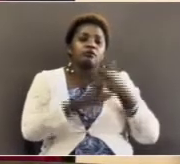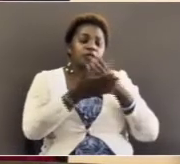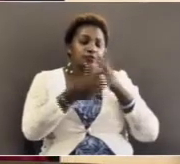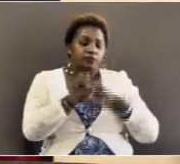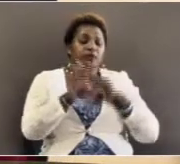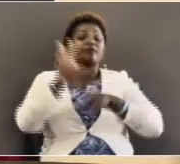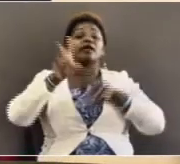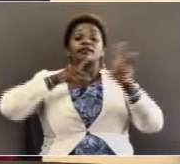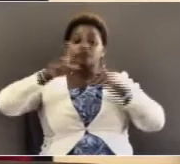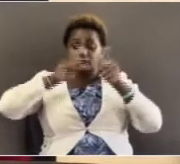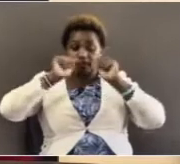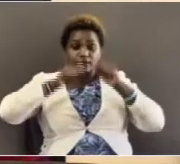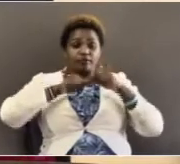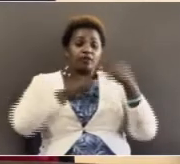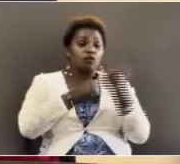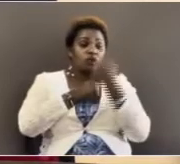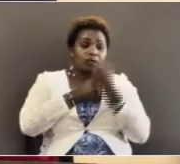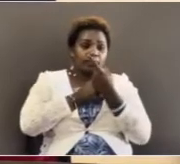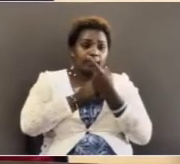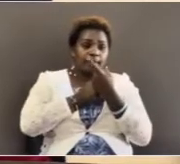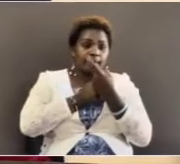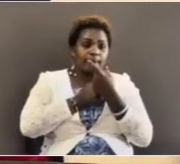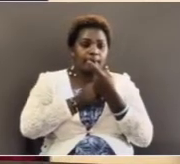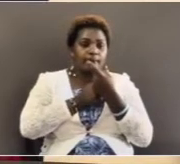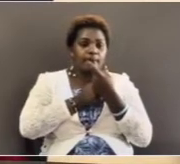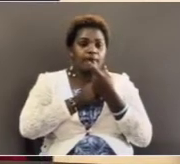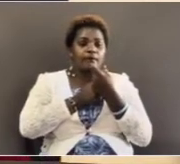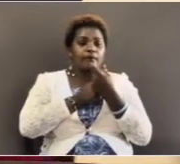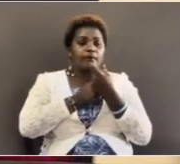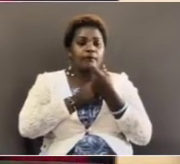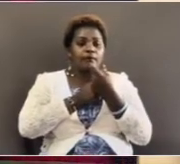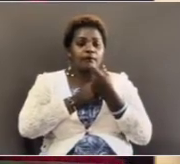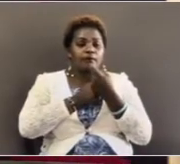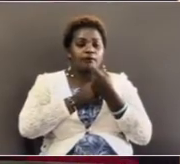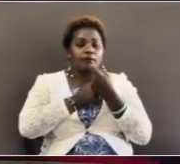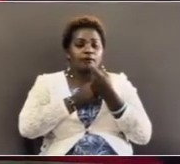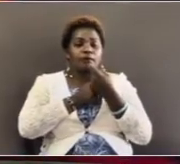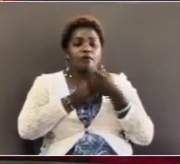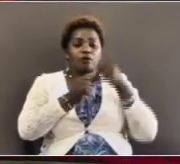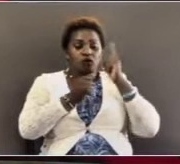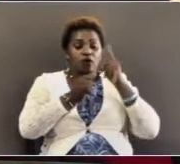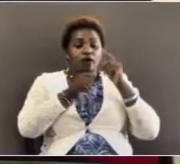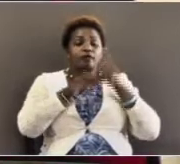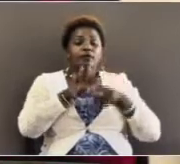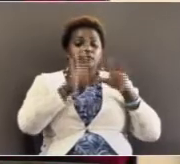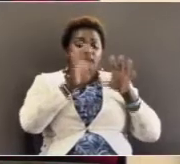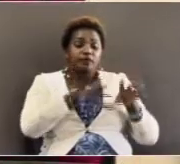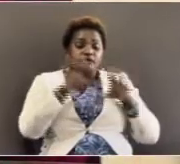A journey can be lonely and stressing when traveled